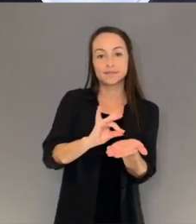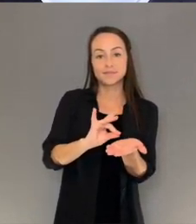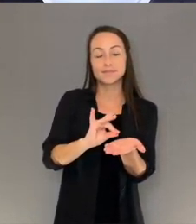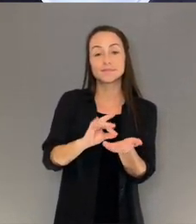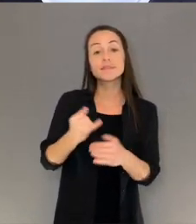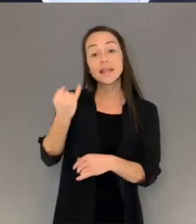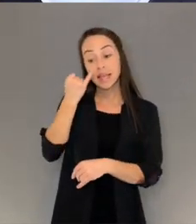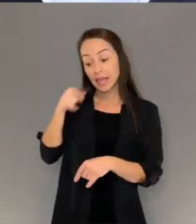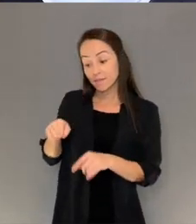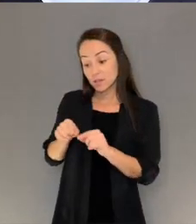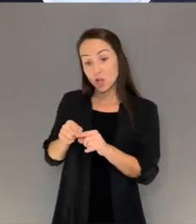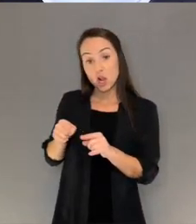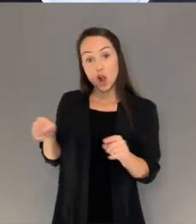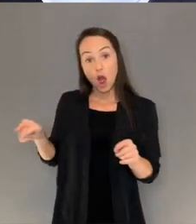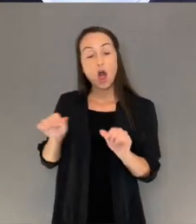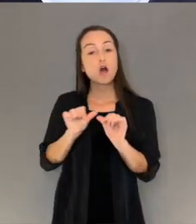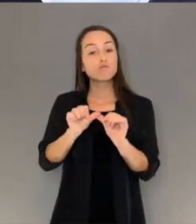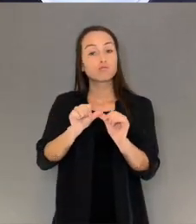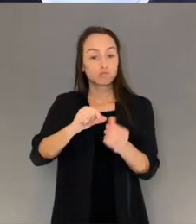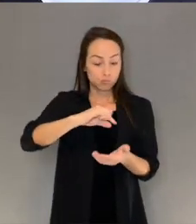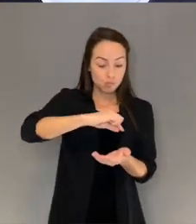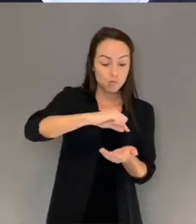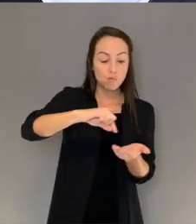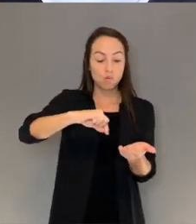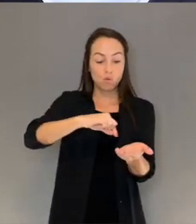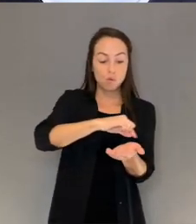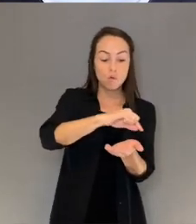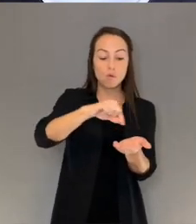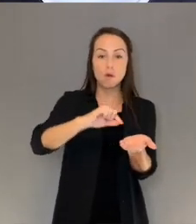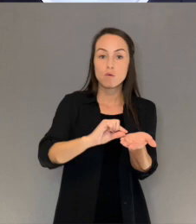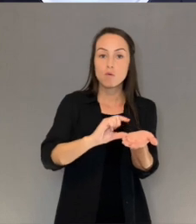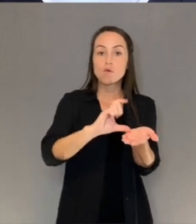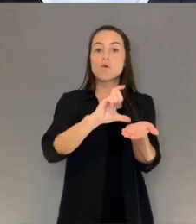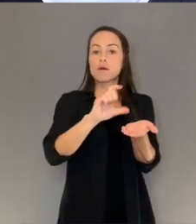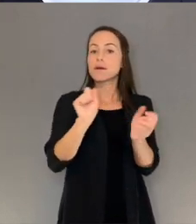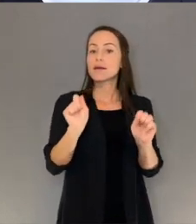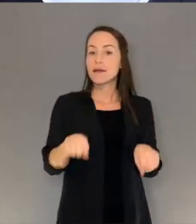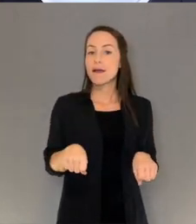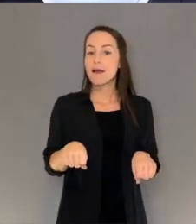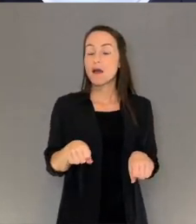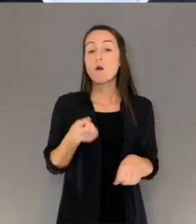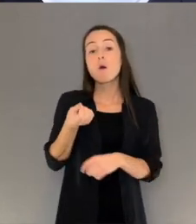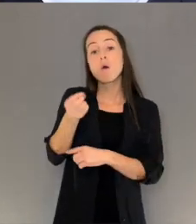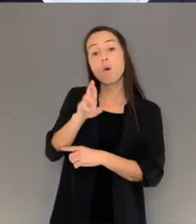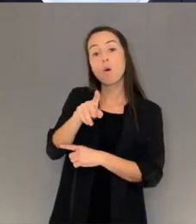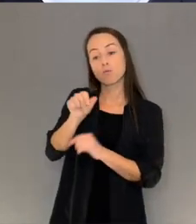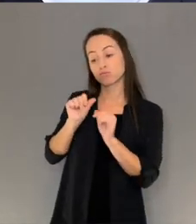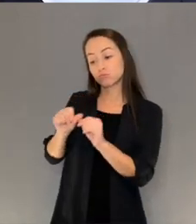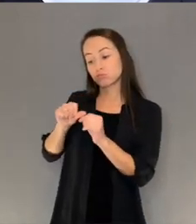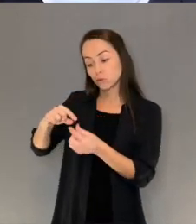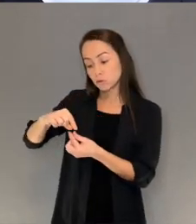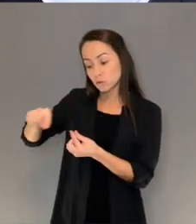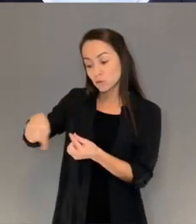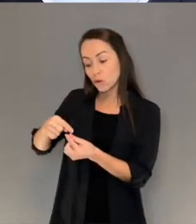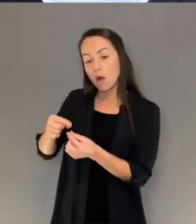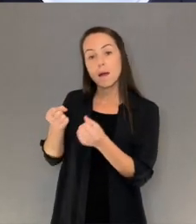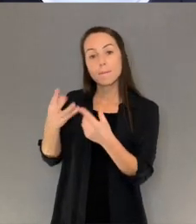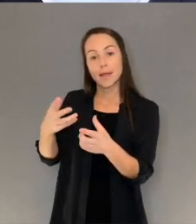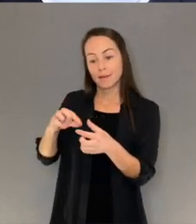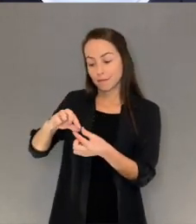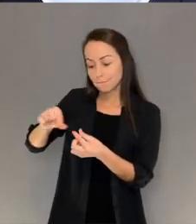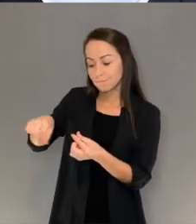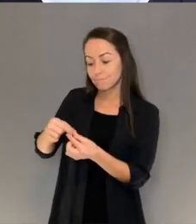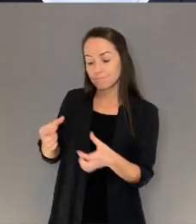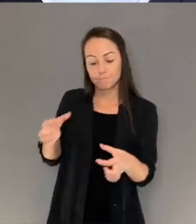wind the coil on top of itself Continue rolling out coils and adding them until the coil pot has